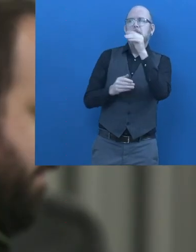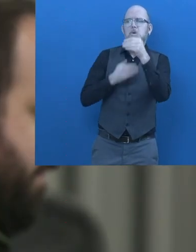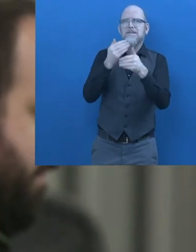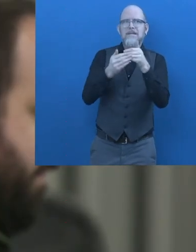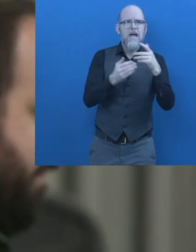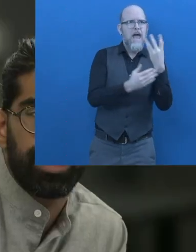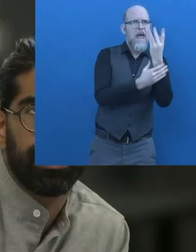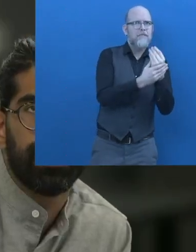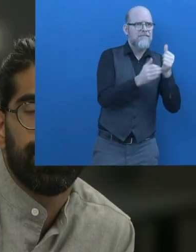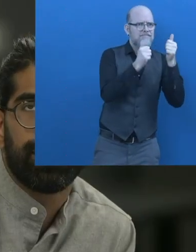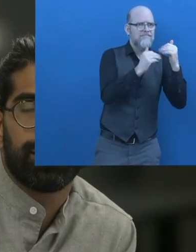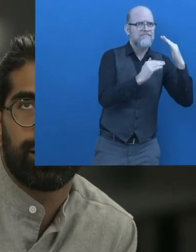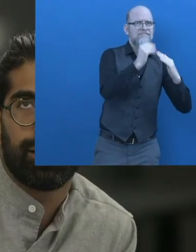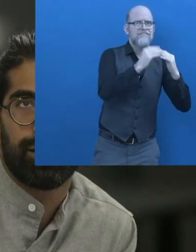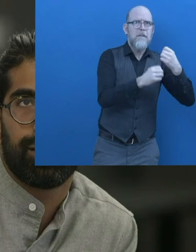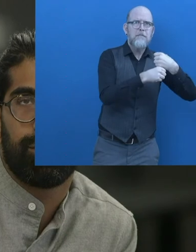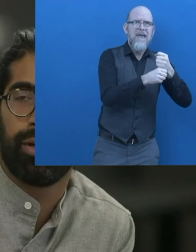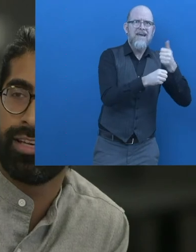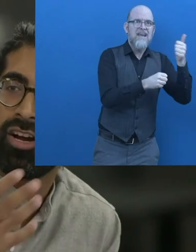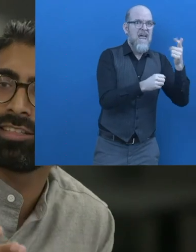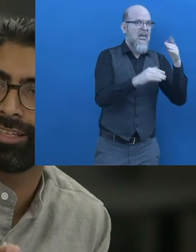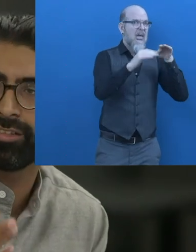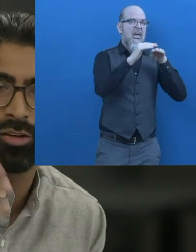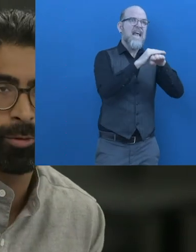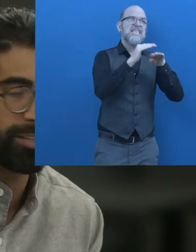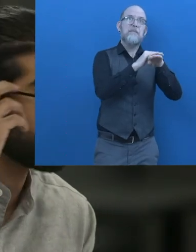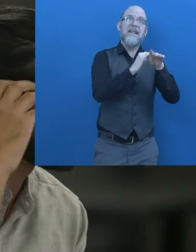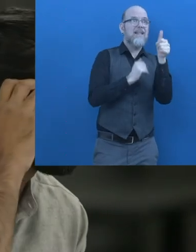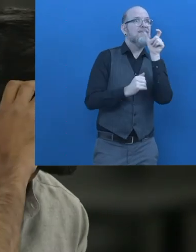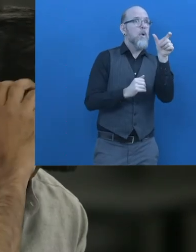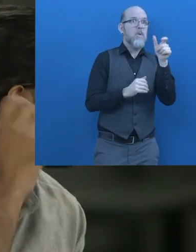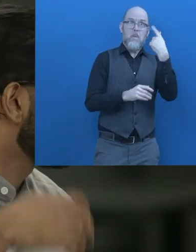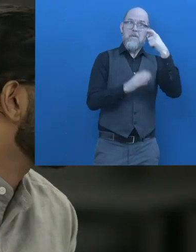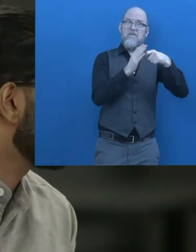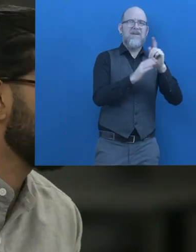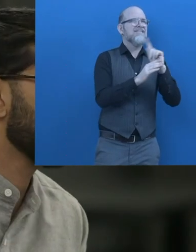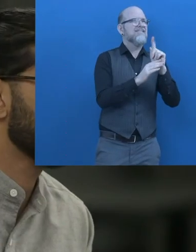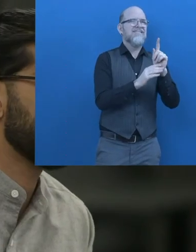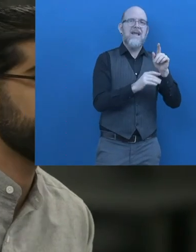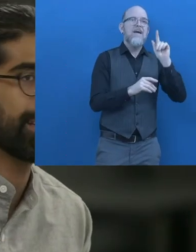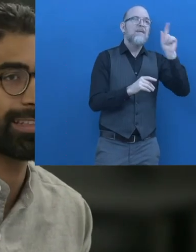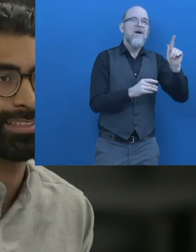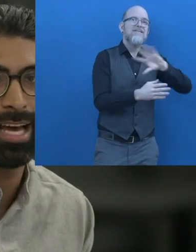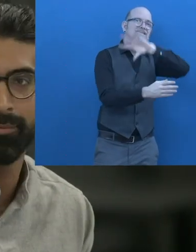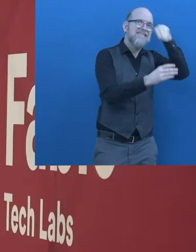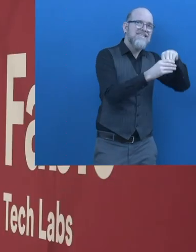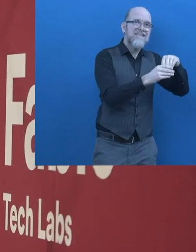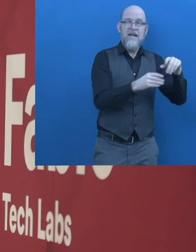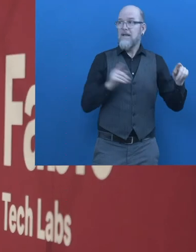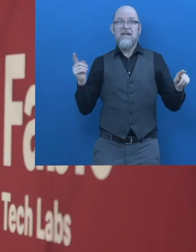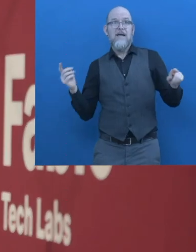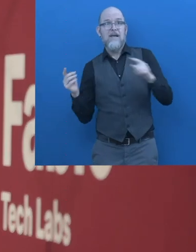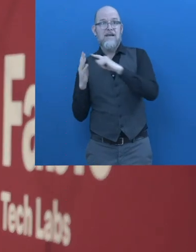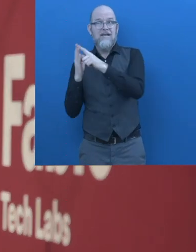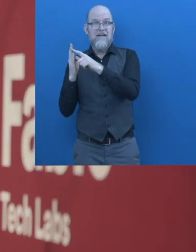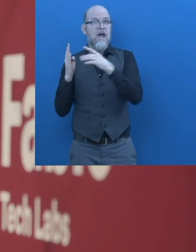is not a project. We help companies build an inclusive habit. Through a subscription, companies